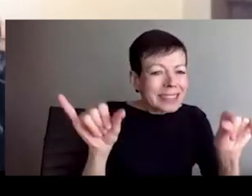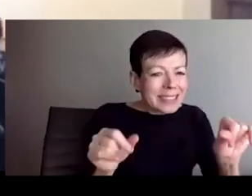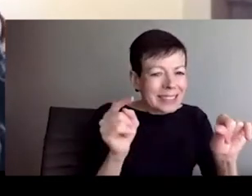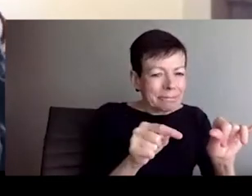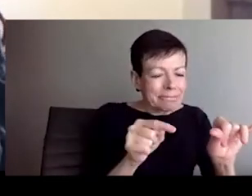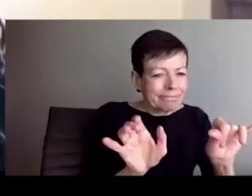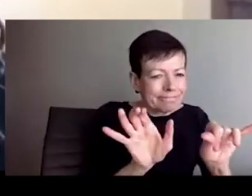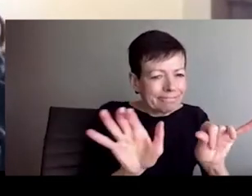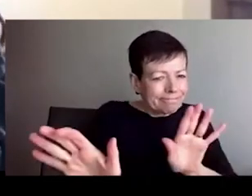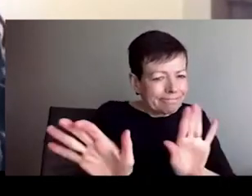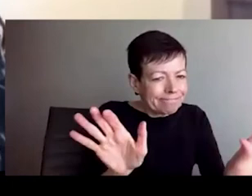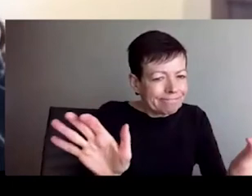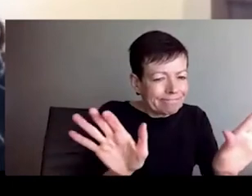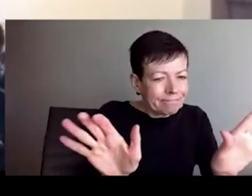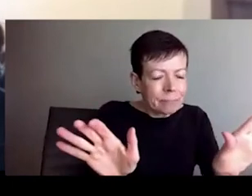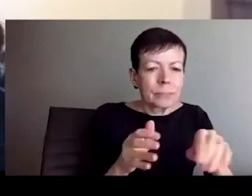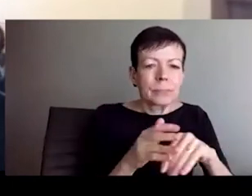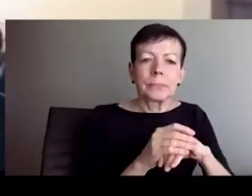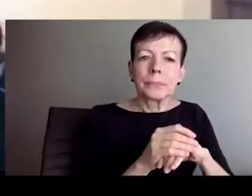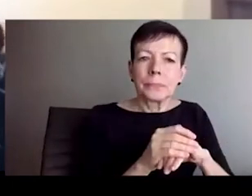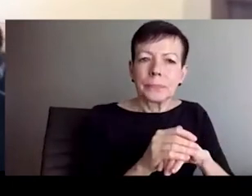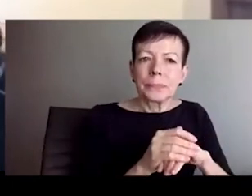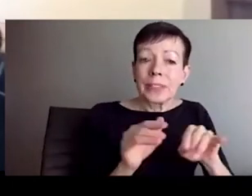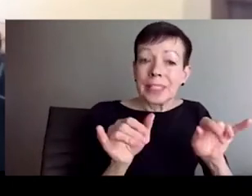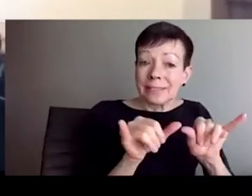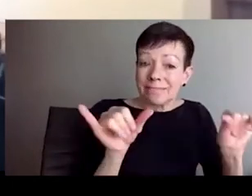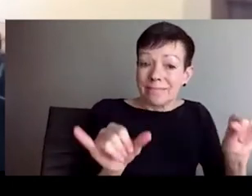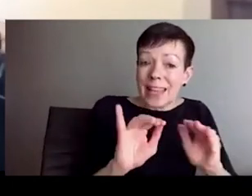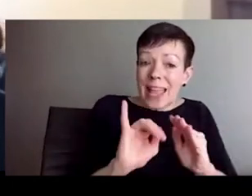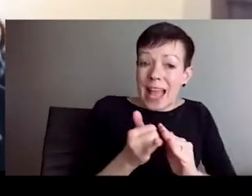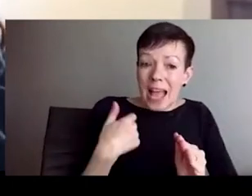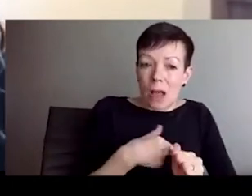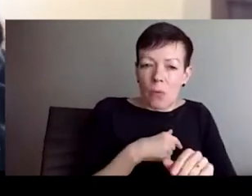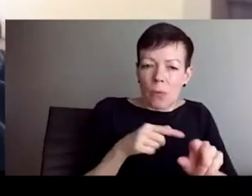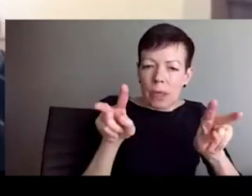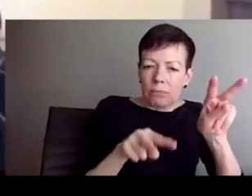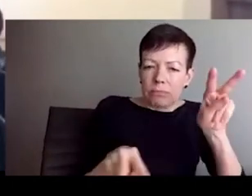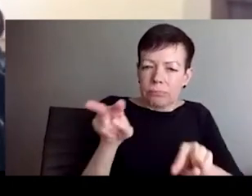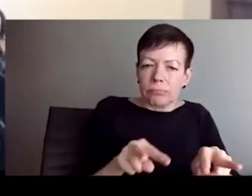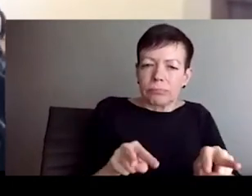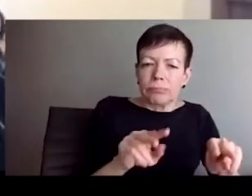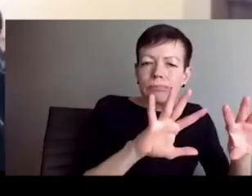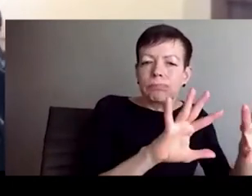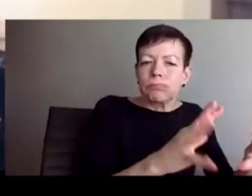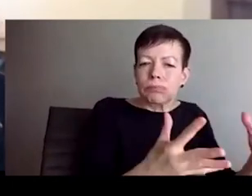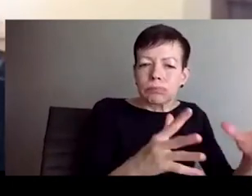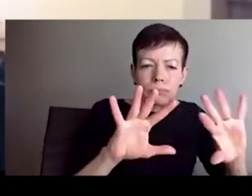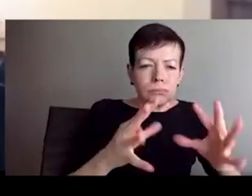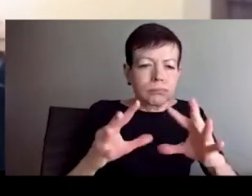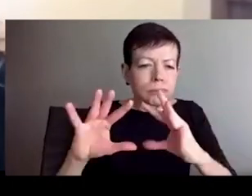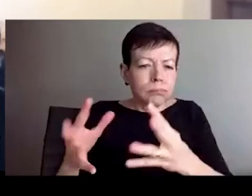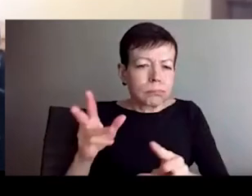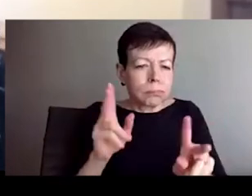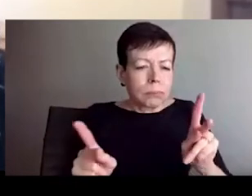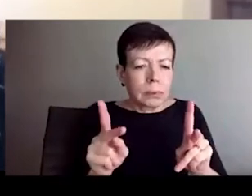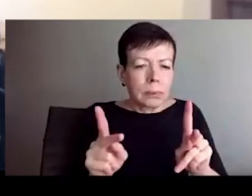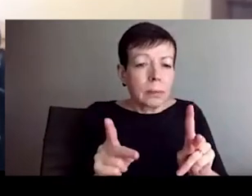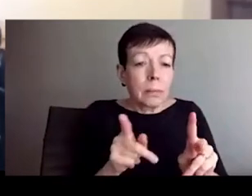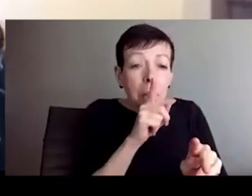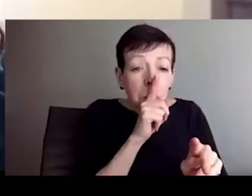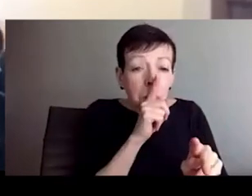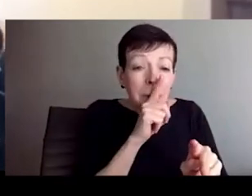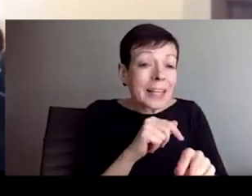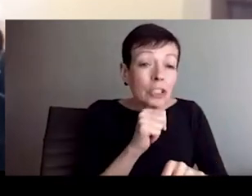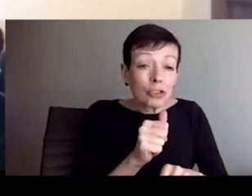because of how their citizenship is or isn't recognized because we see Ukrainian Roma who